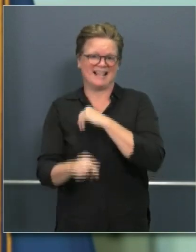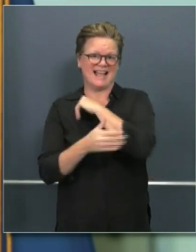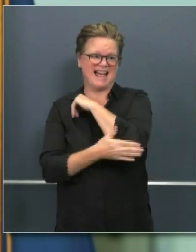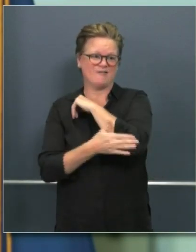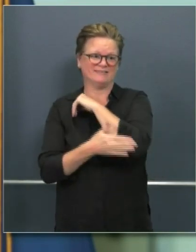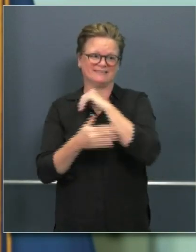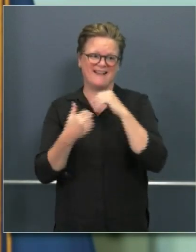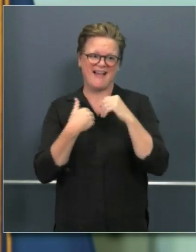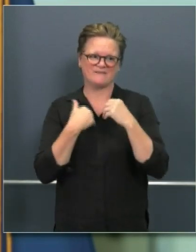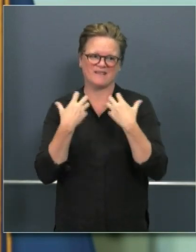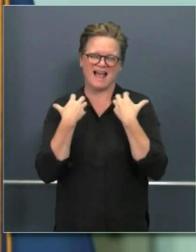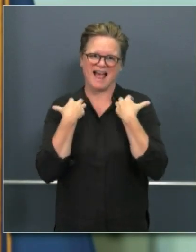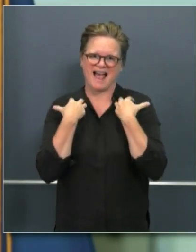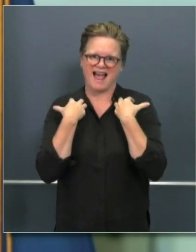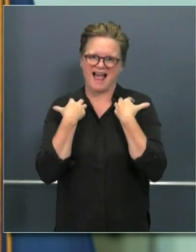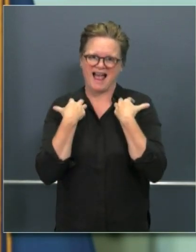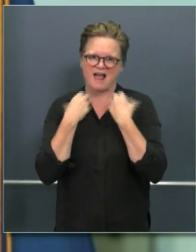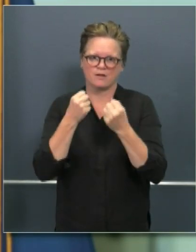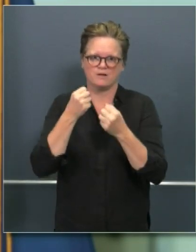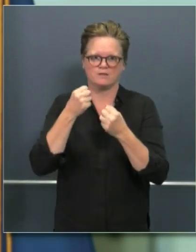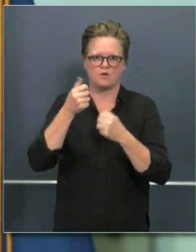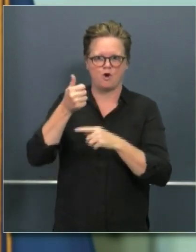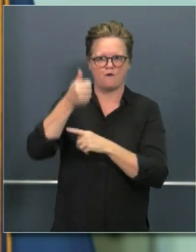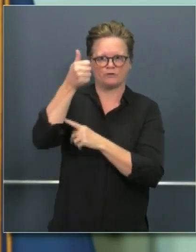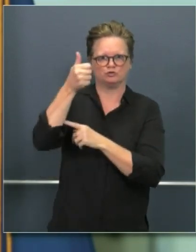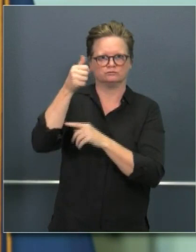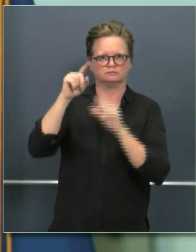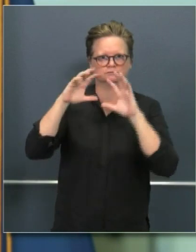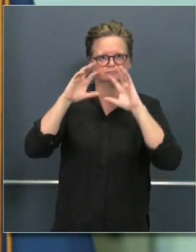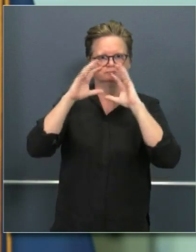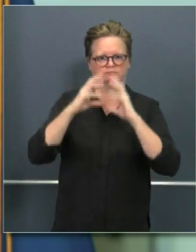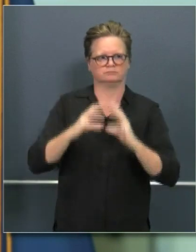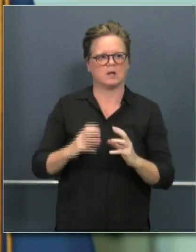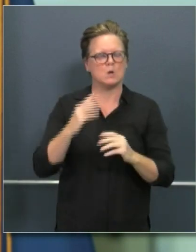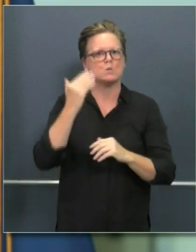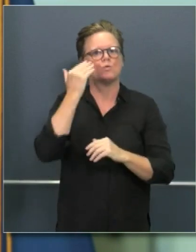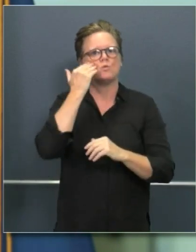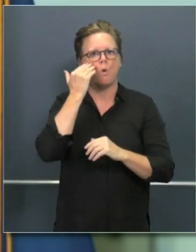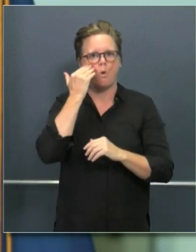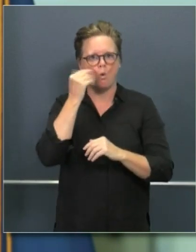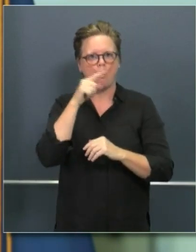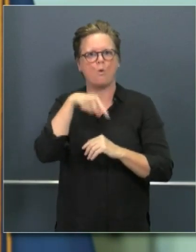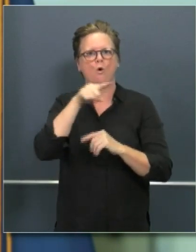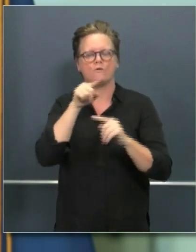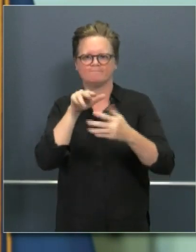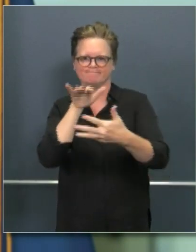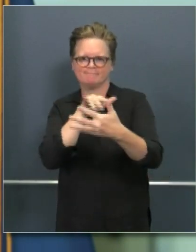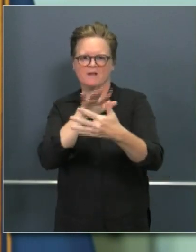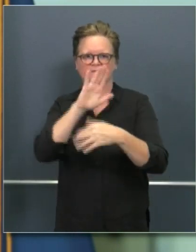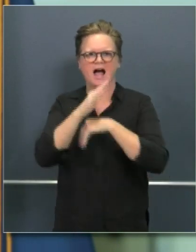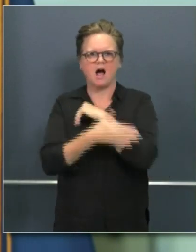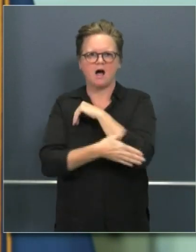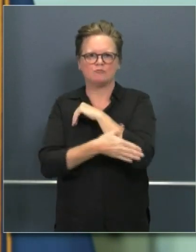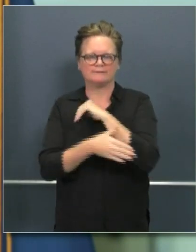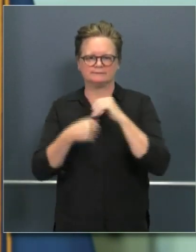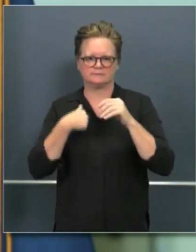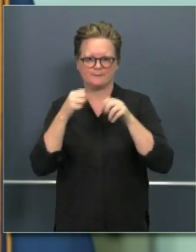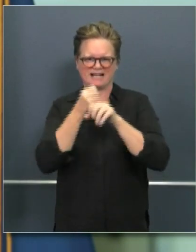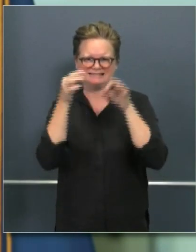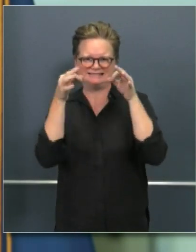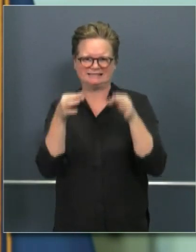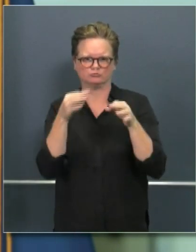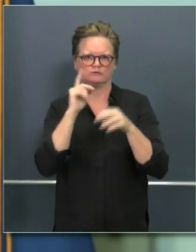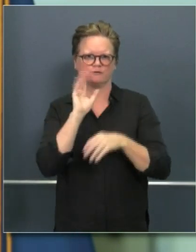working with local elected officials. And you know well, there are a number of counties that haven't chosen to move forward. Unlike other